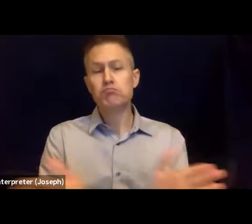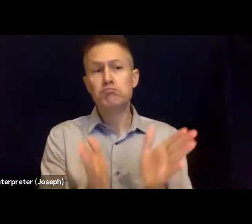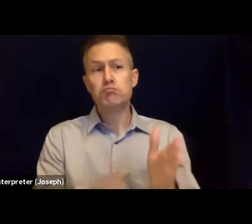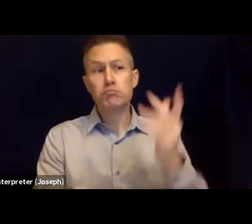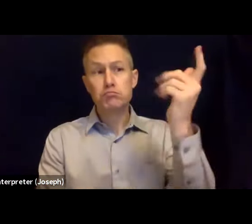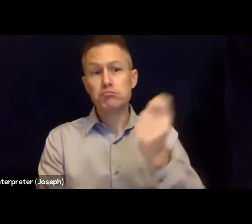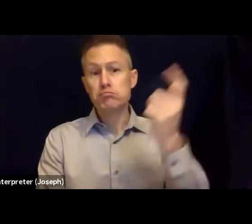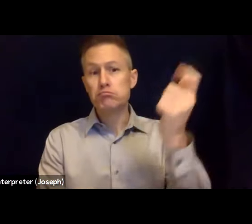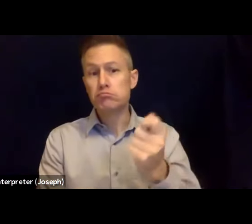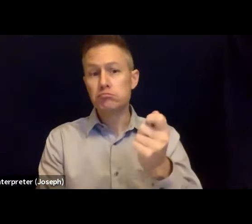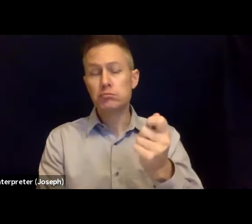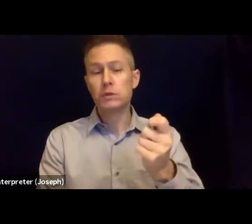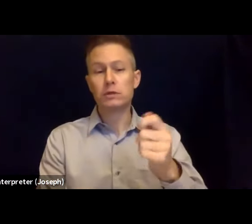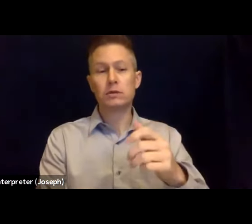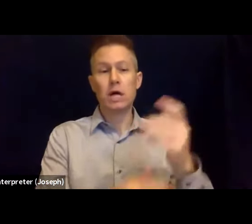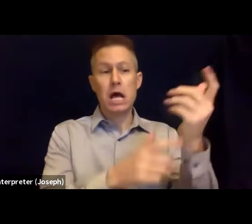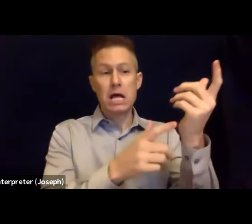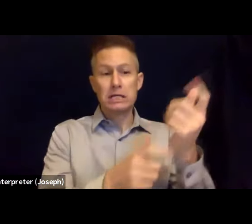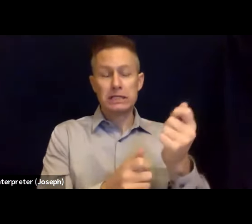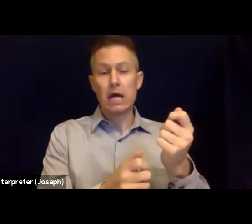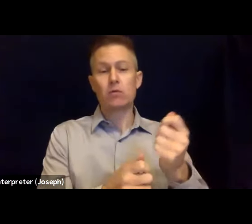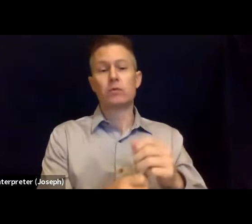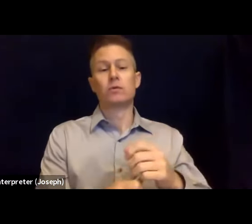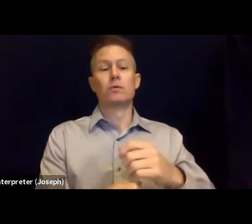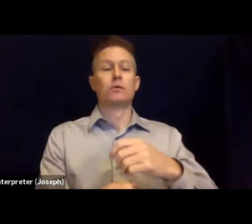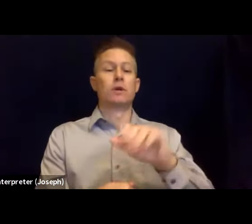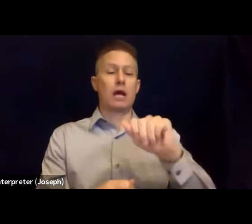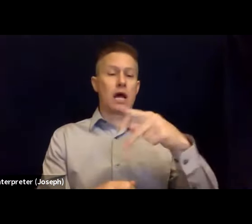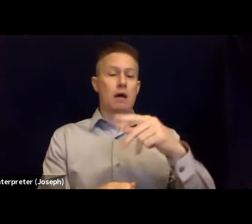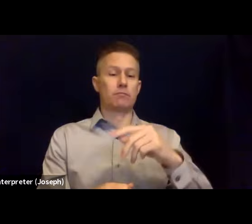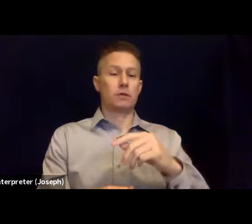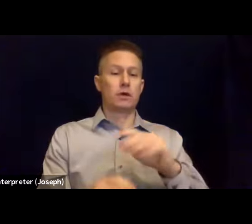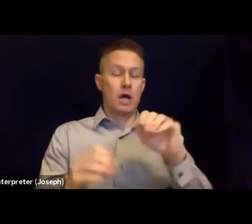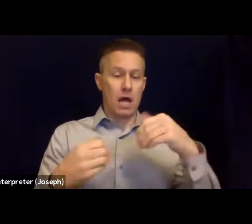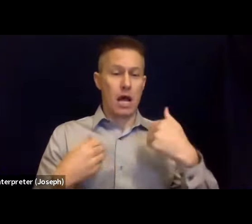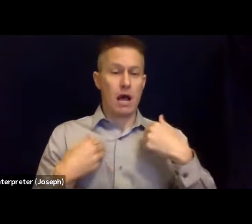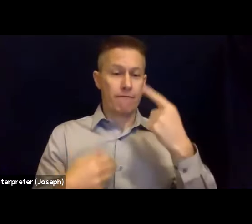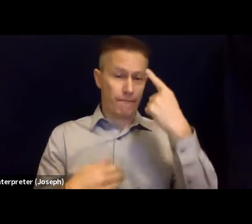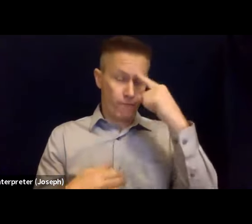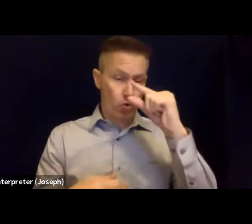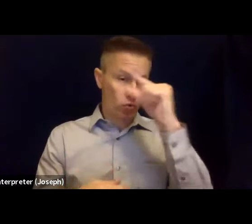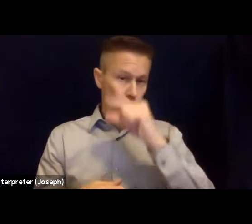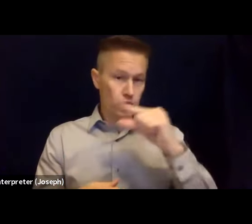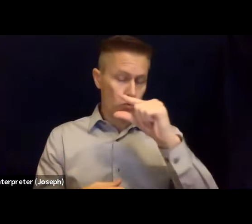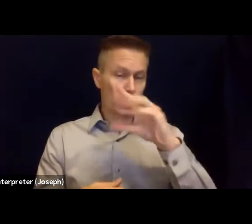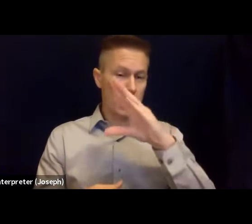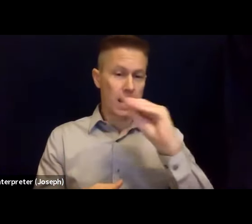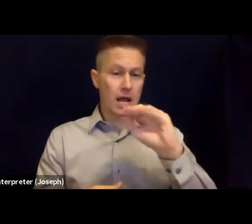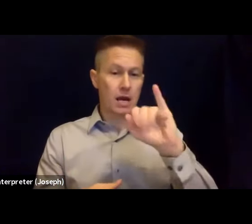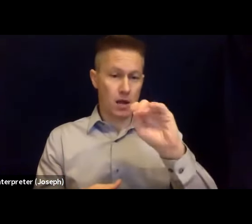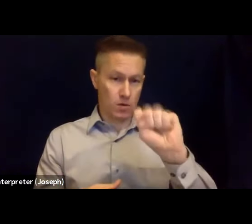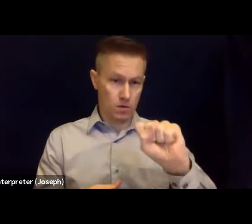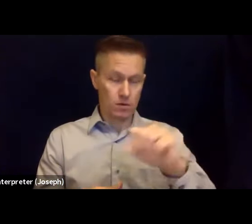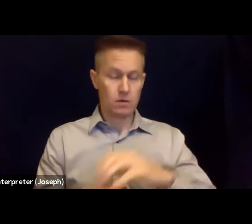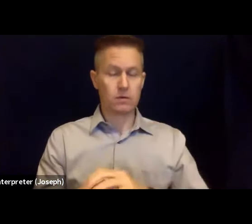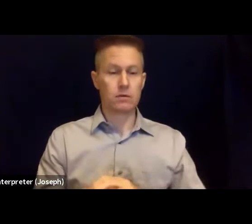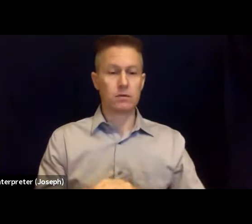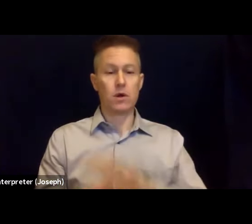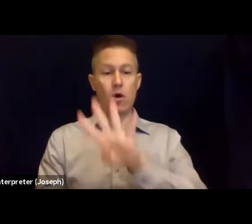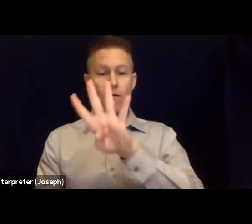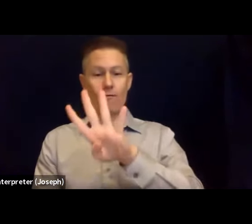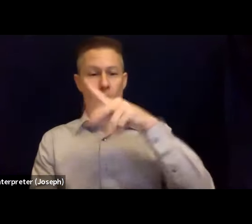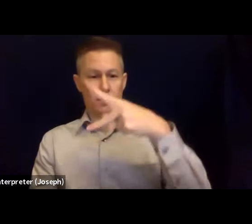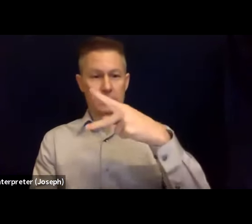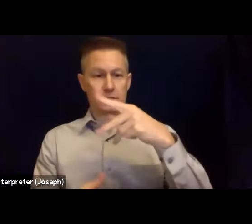can find that for both Google and iOS. And then I just emphasize these four P's again. We want to practice, drop,